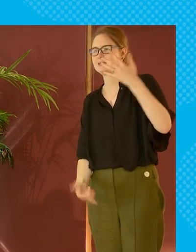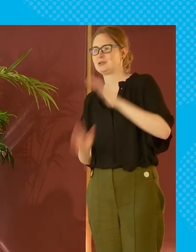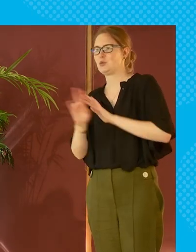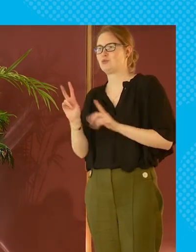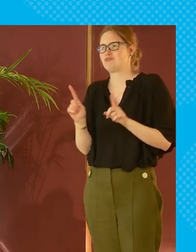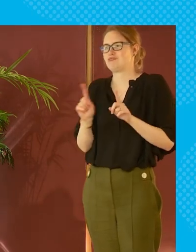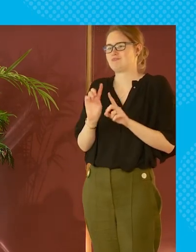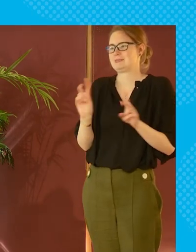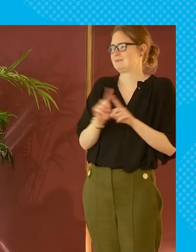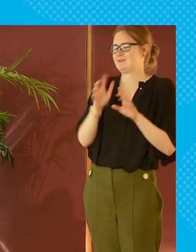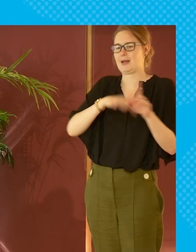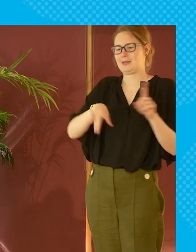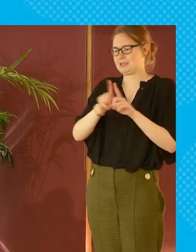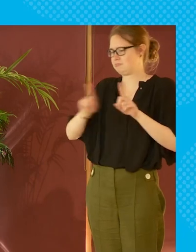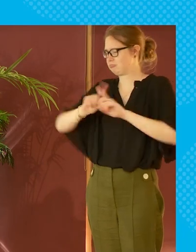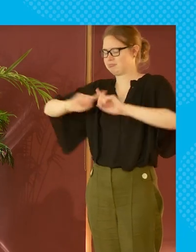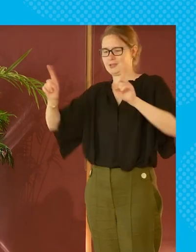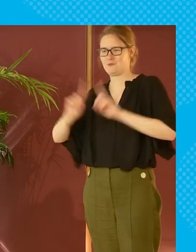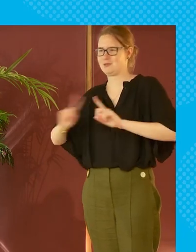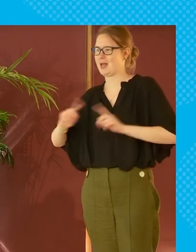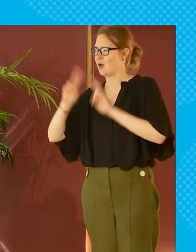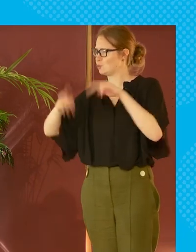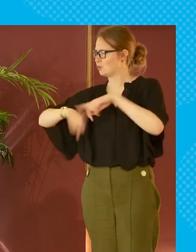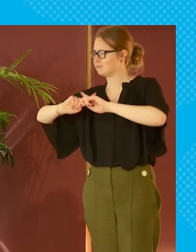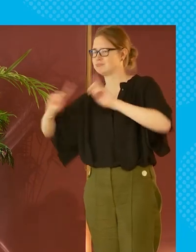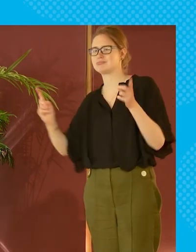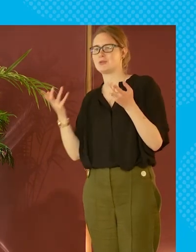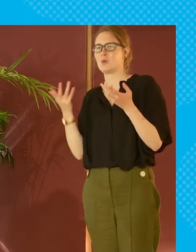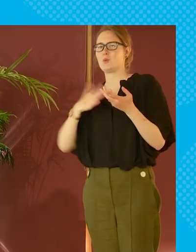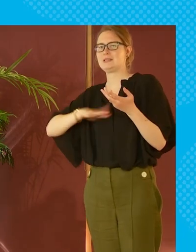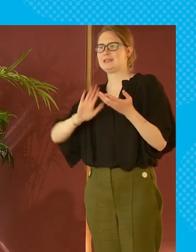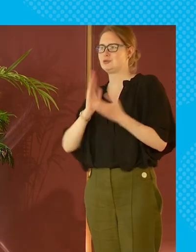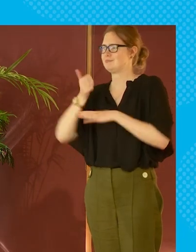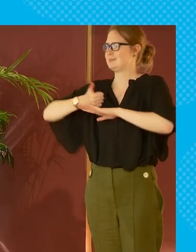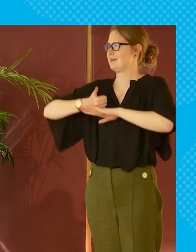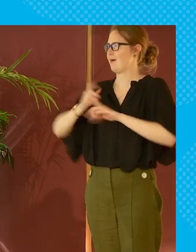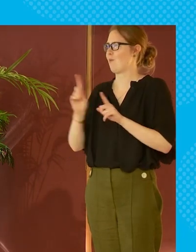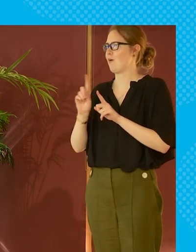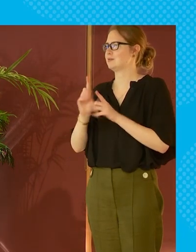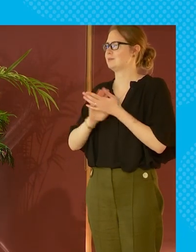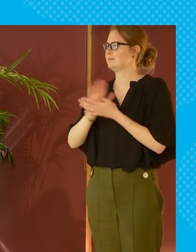know no two families are alike no two households are alike so what do we need to be putting in place which can